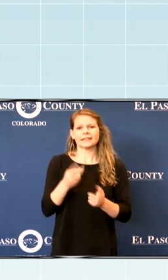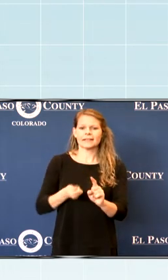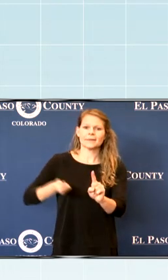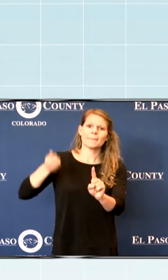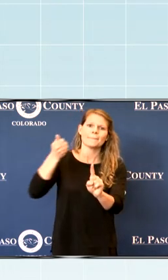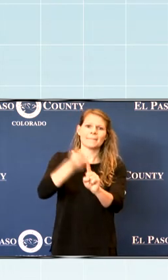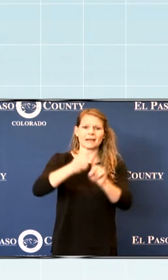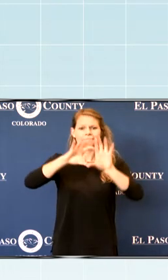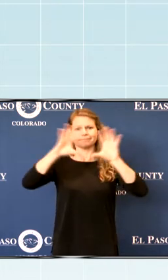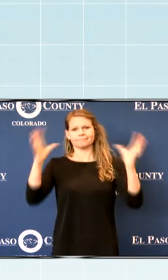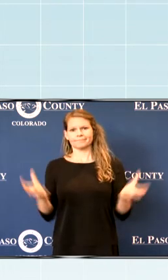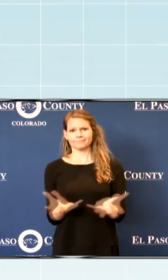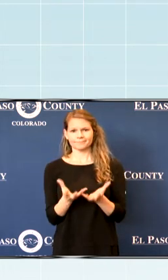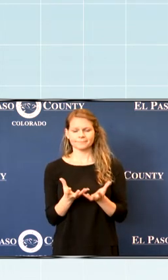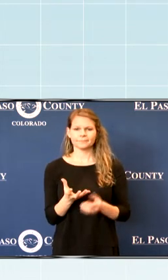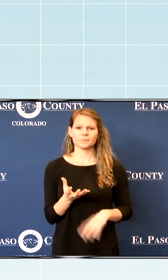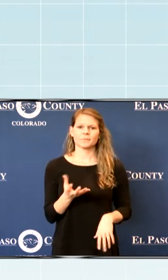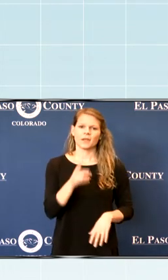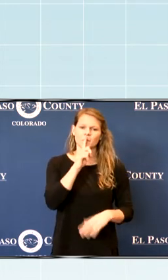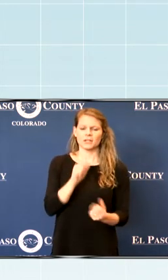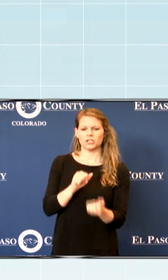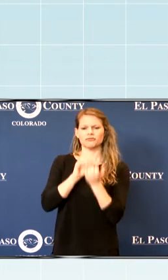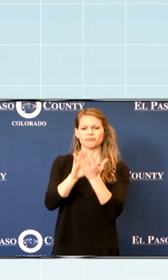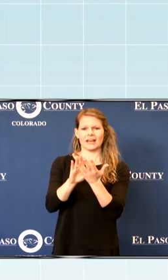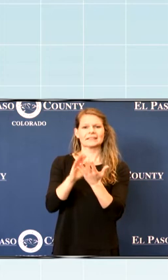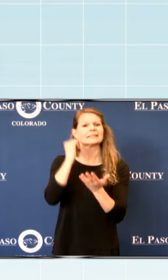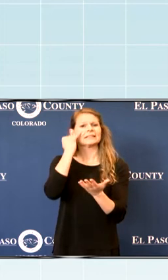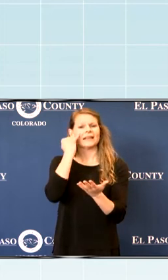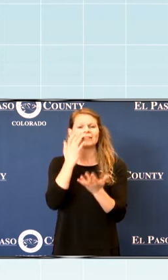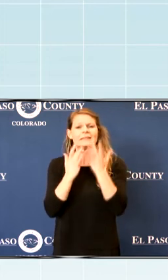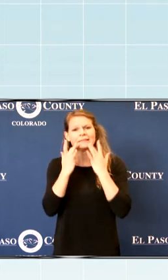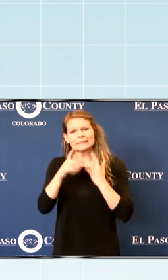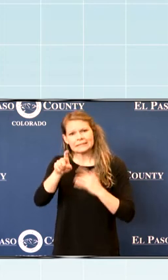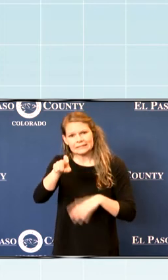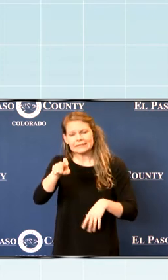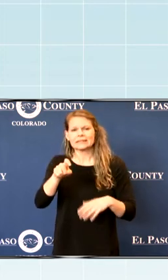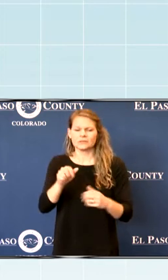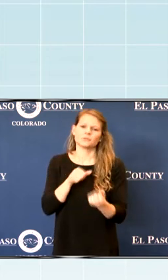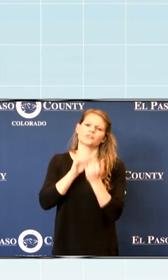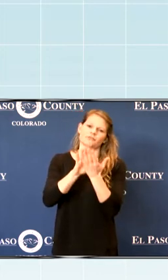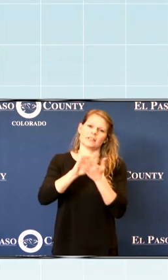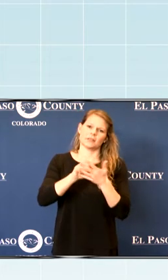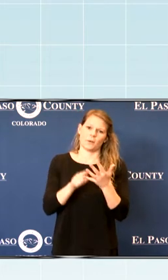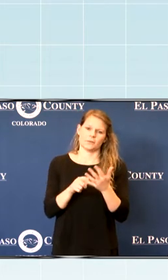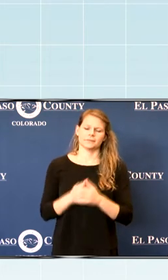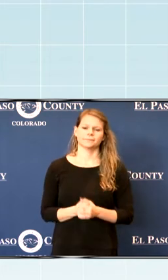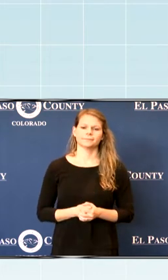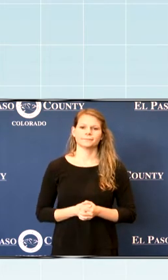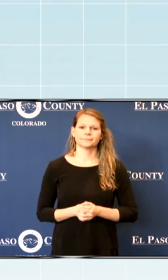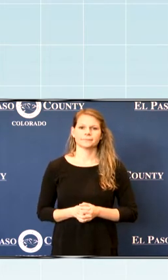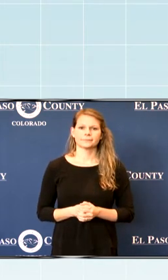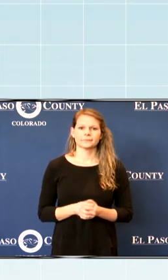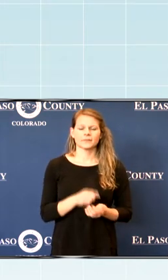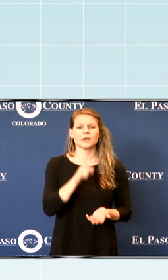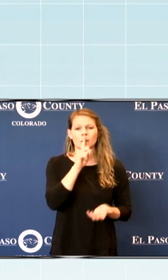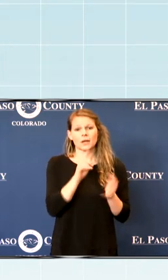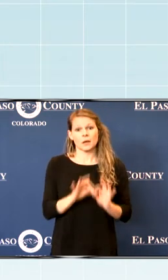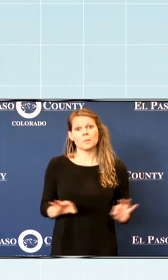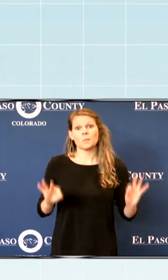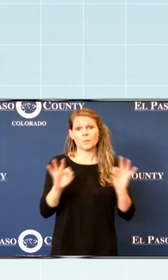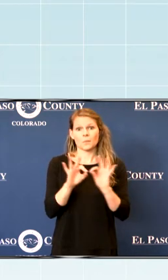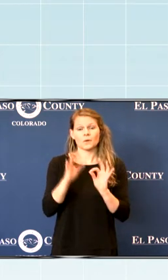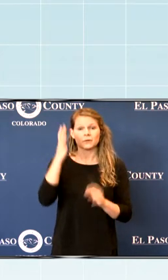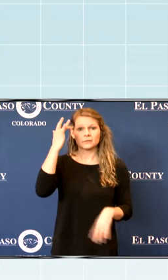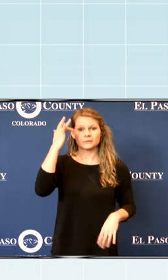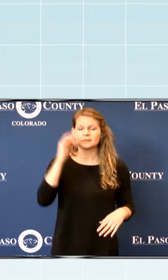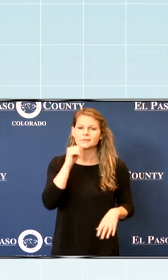holistic manner, and help address those gaps and needs in our community. This grant is so important because it's